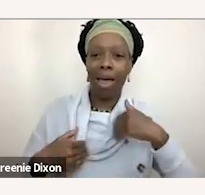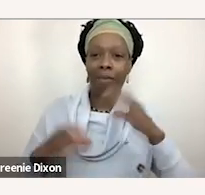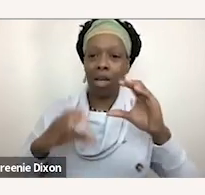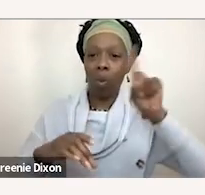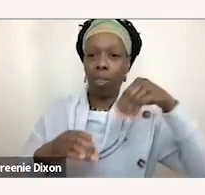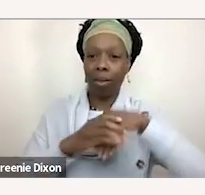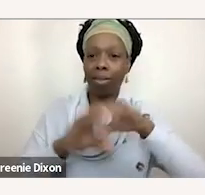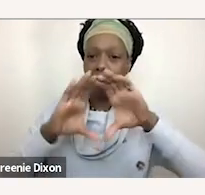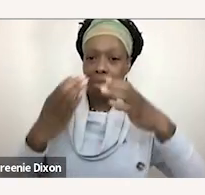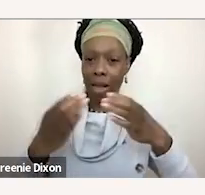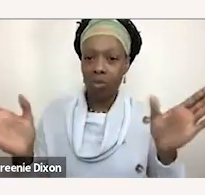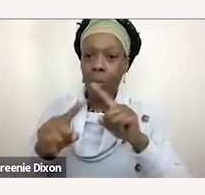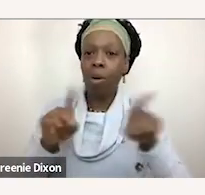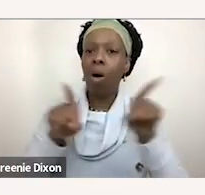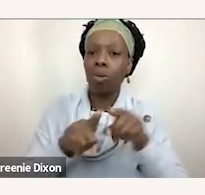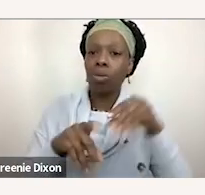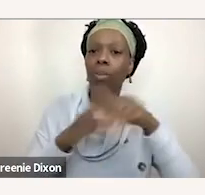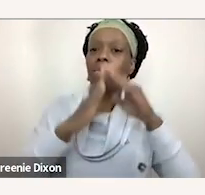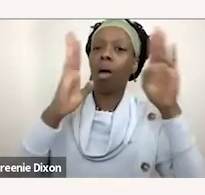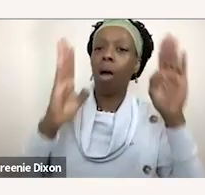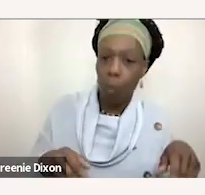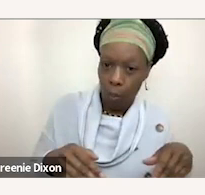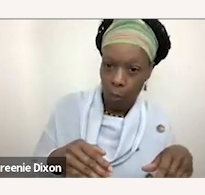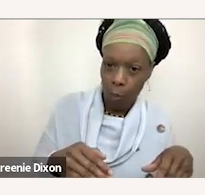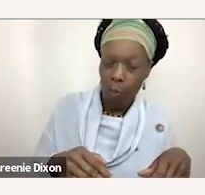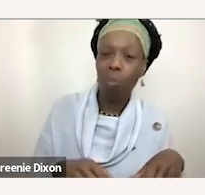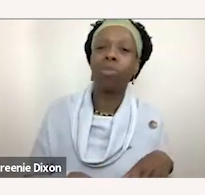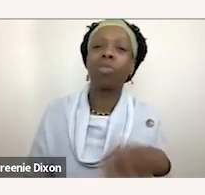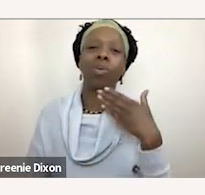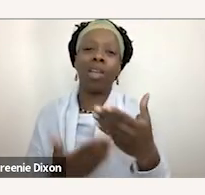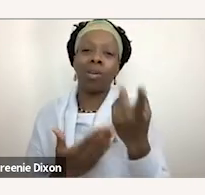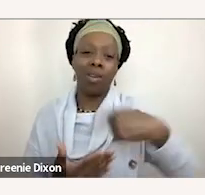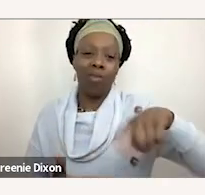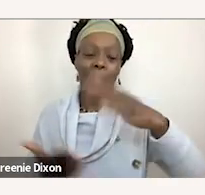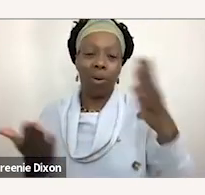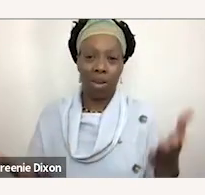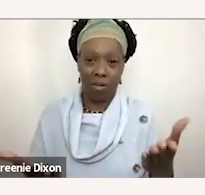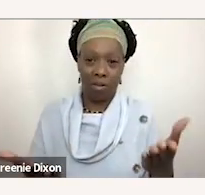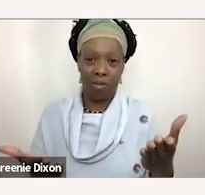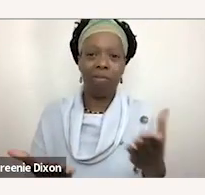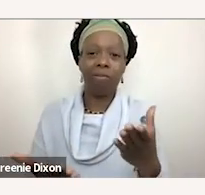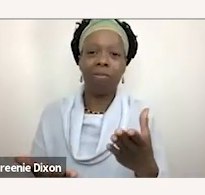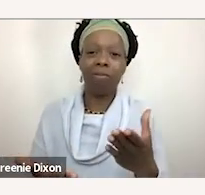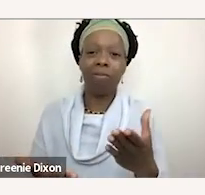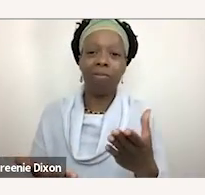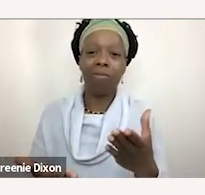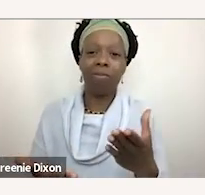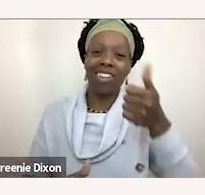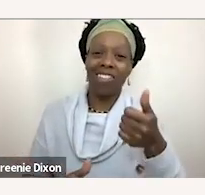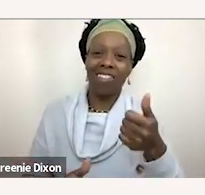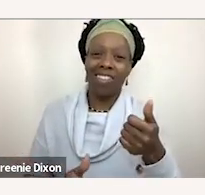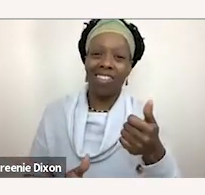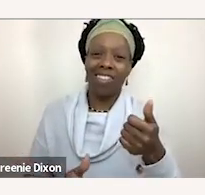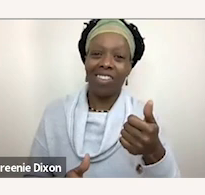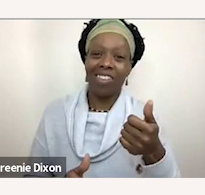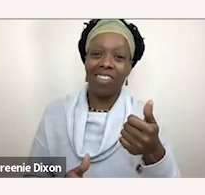home as well um so thank you to to everyone here and um i have to give another shout out to miss greenie dixon who